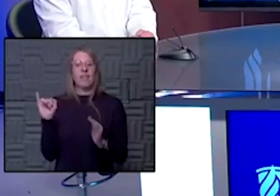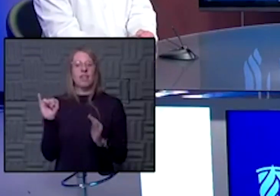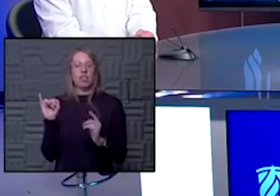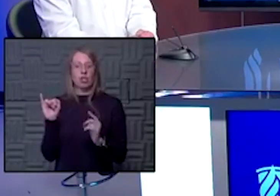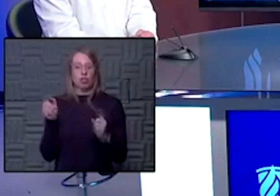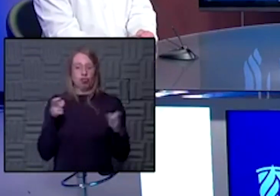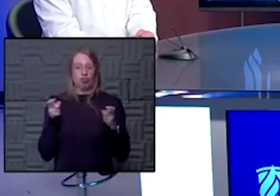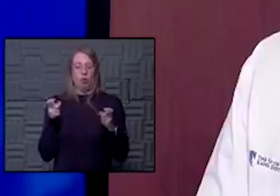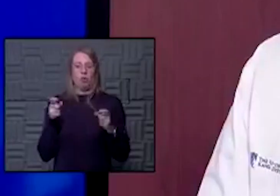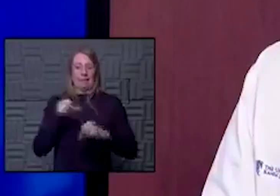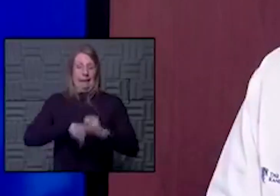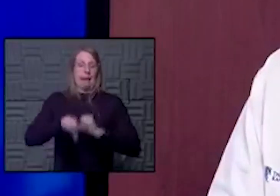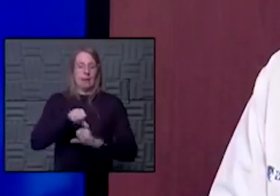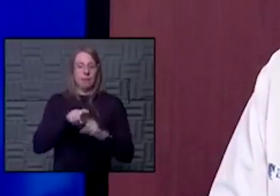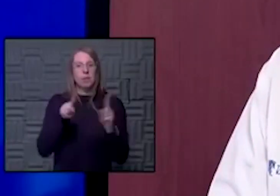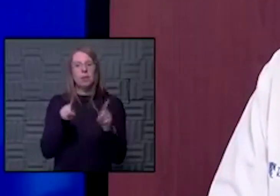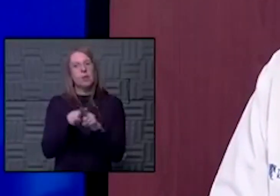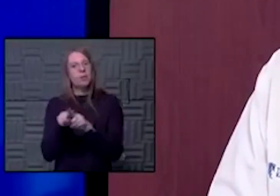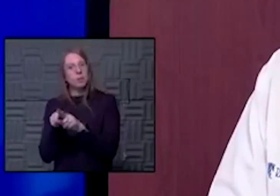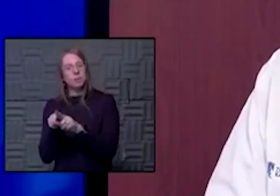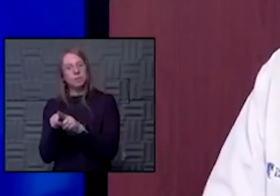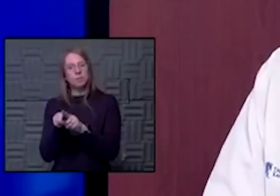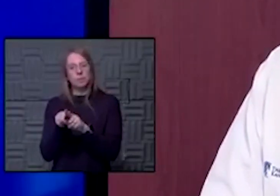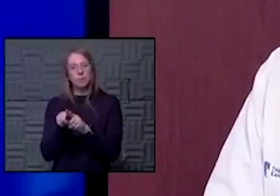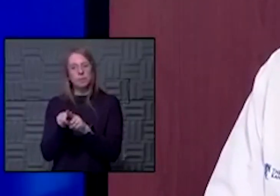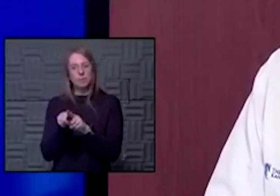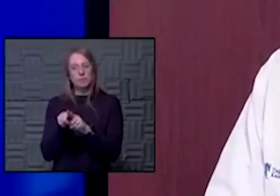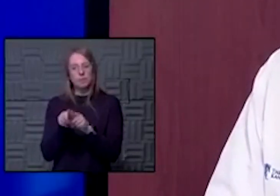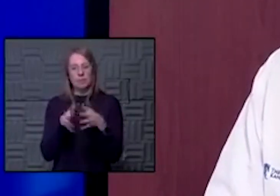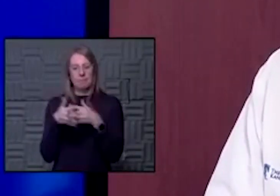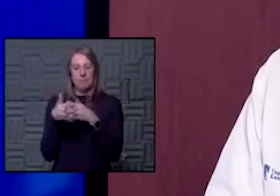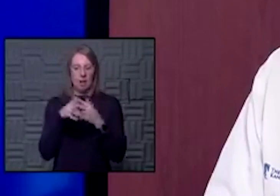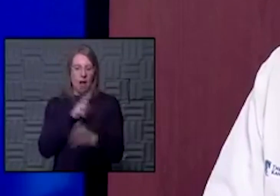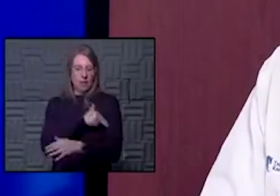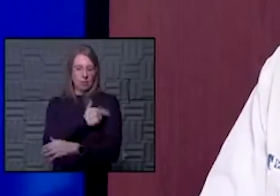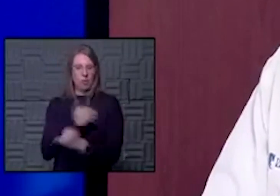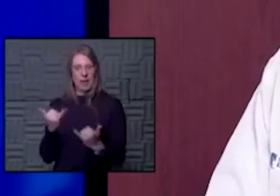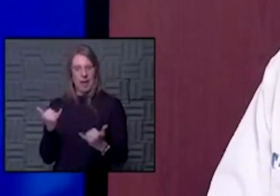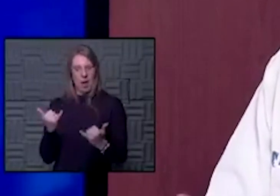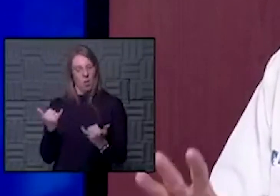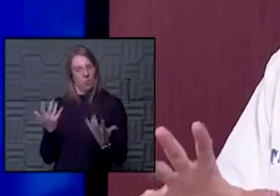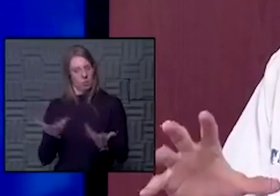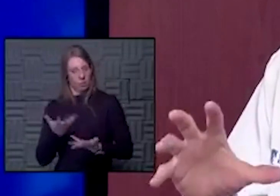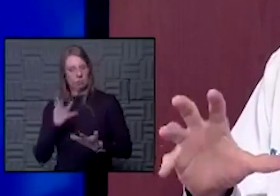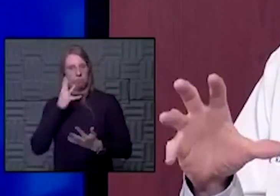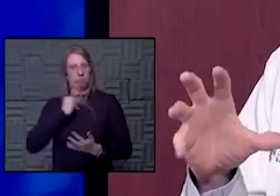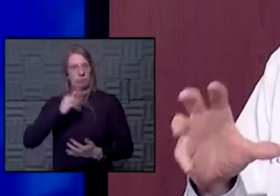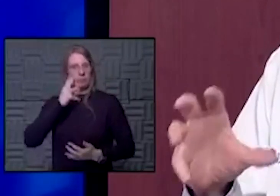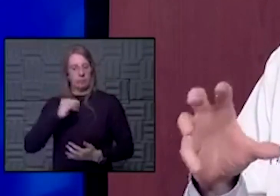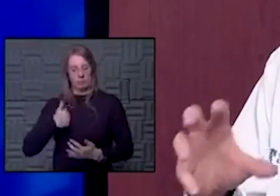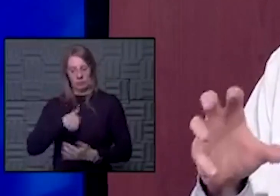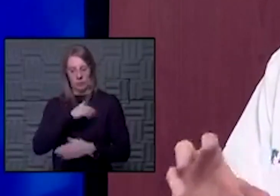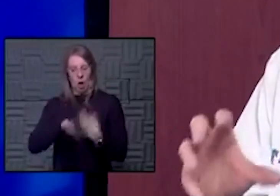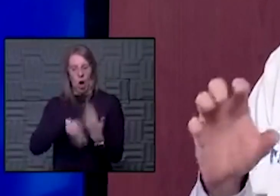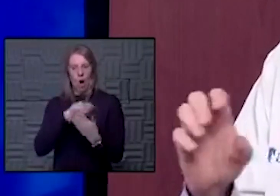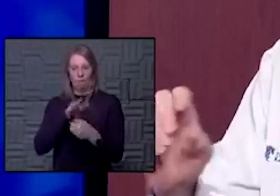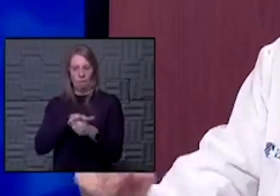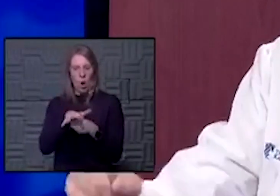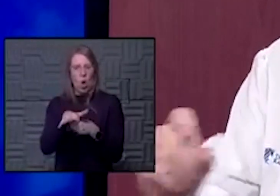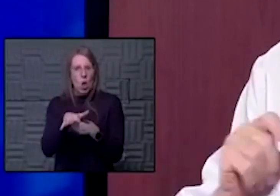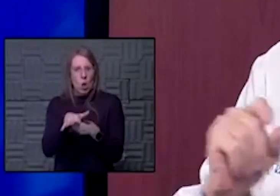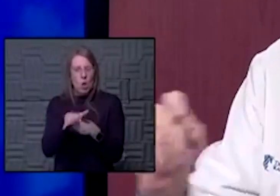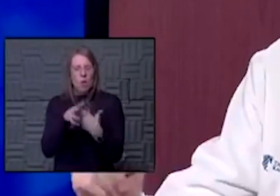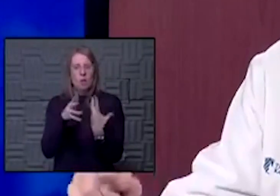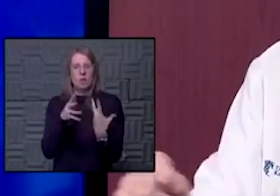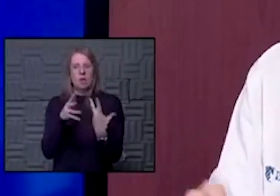infectious control science, but also where American hospitals are right now, because people are, we're, we're all really full. It's even